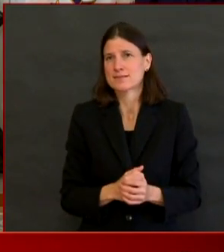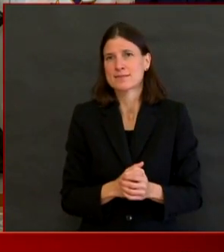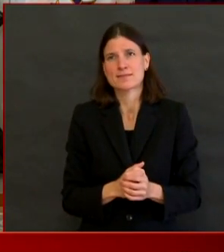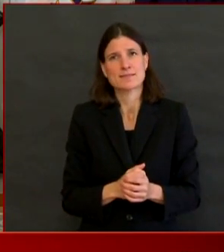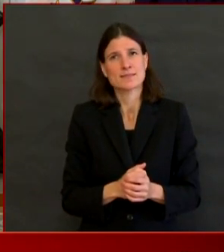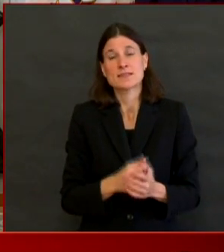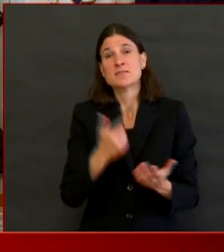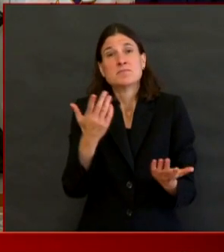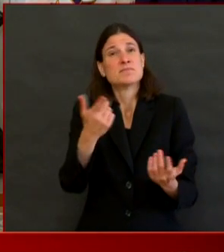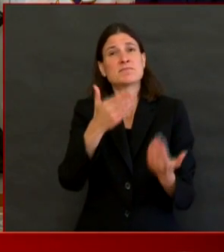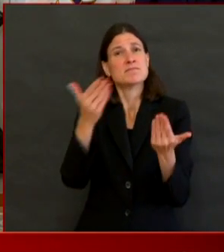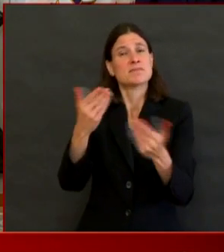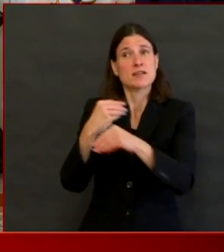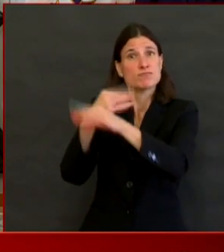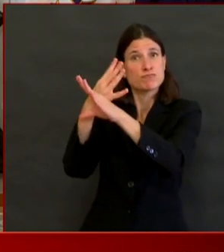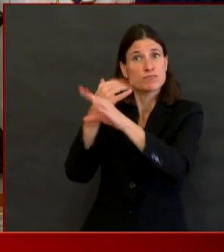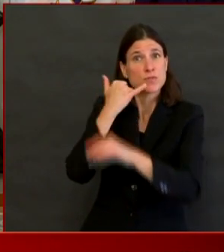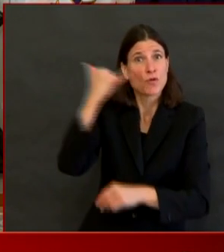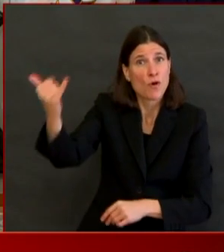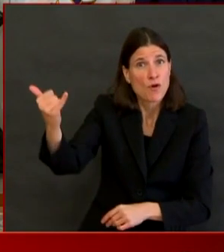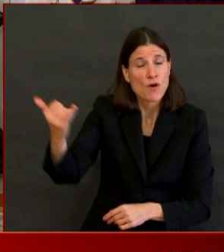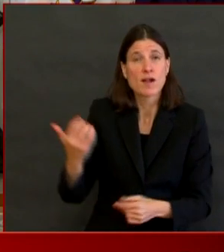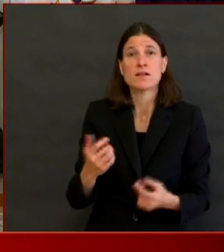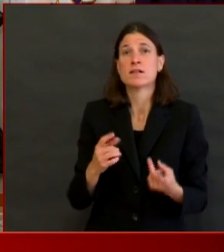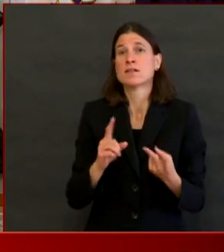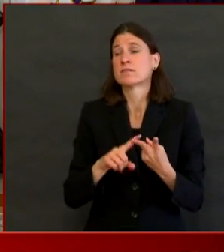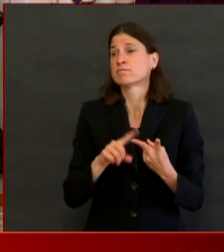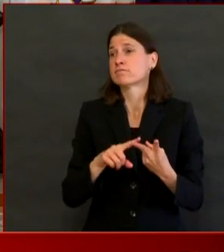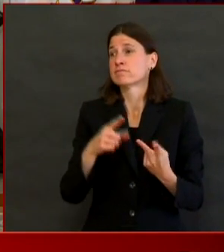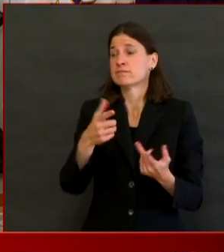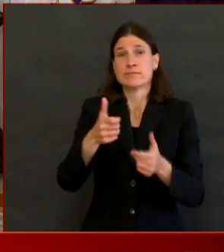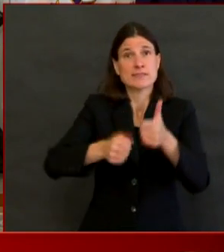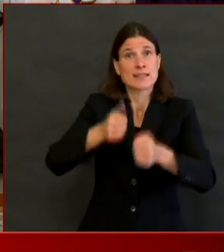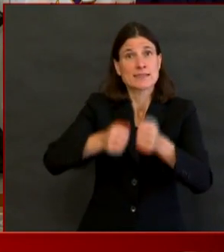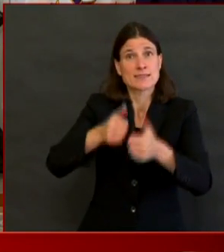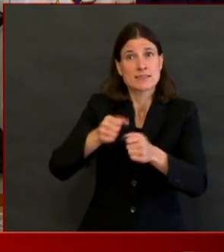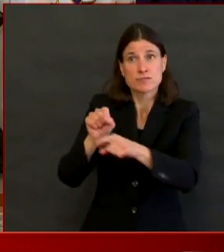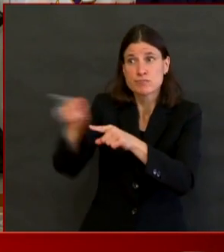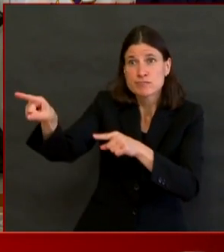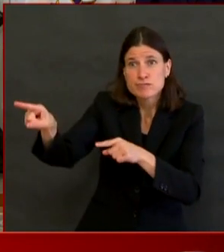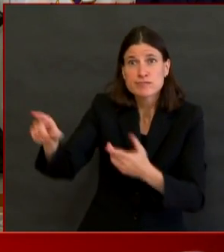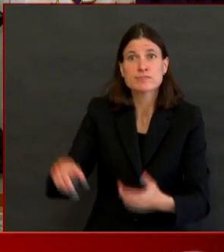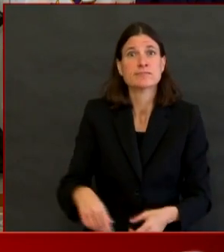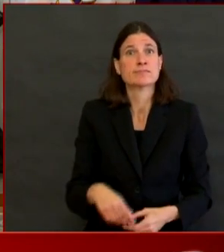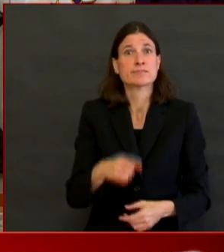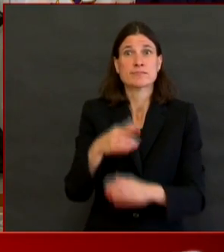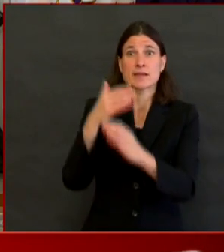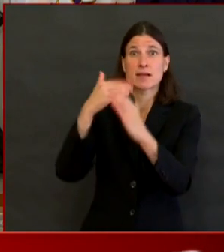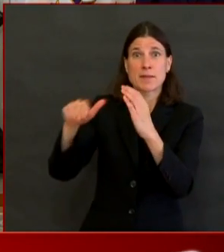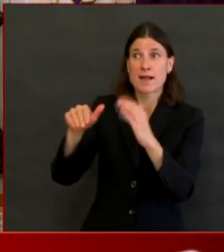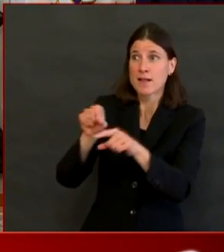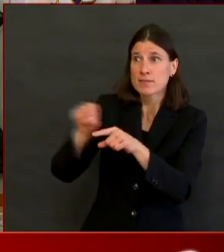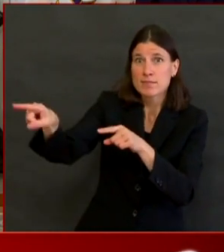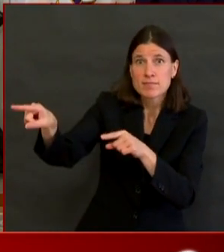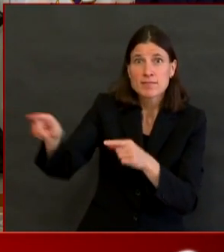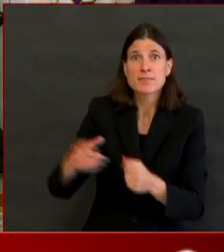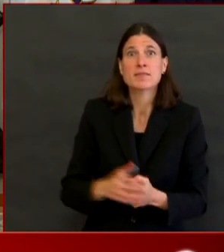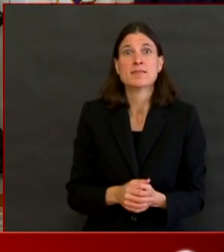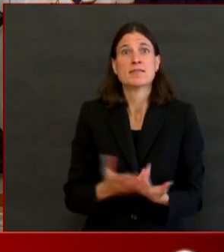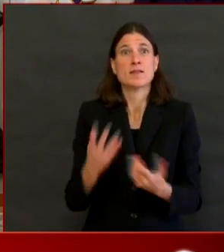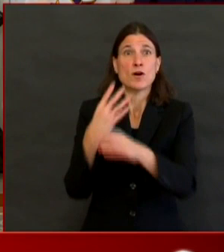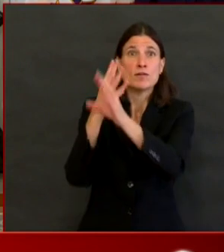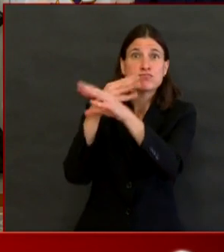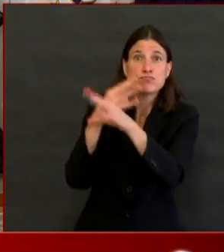video chat. We absolutely want you connecting with your family members in nursing homes, and we definitely